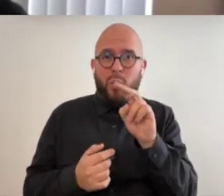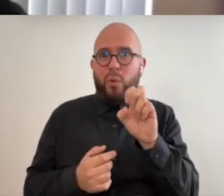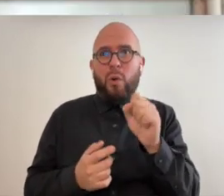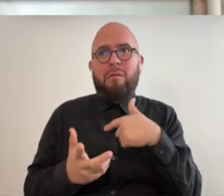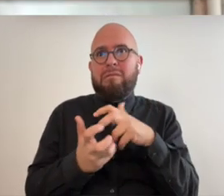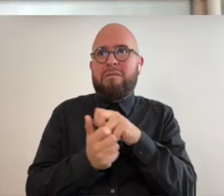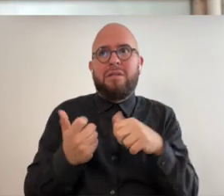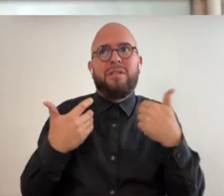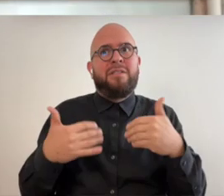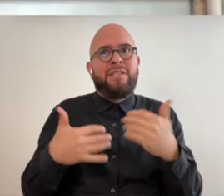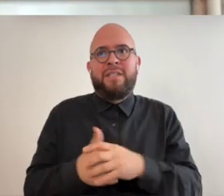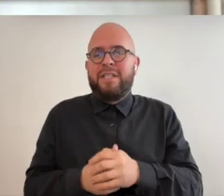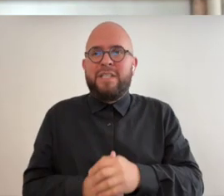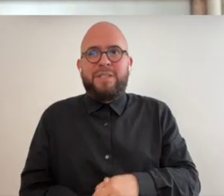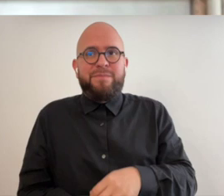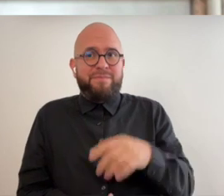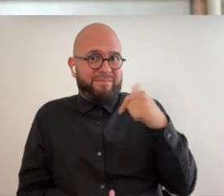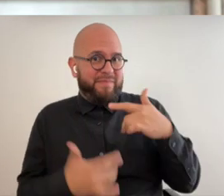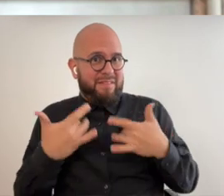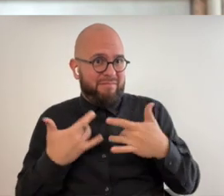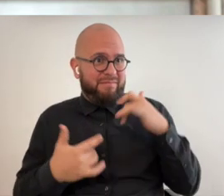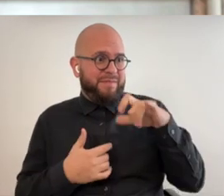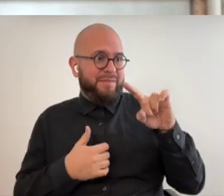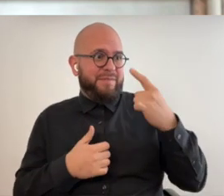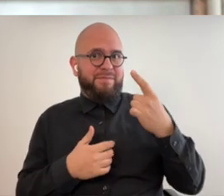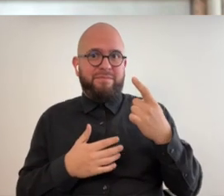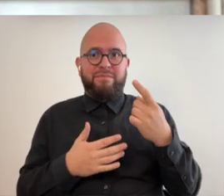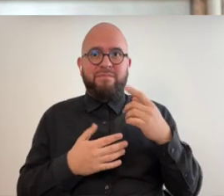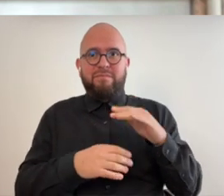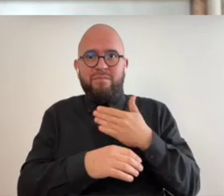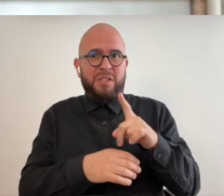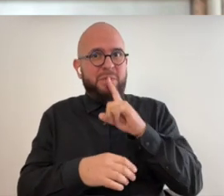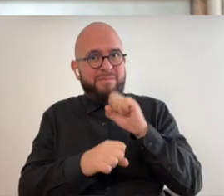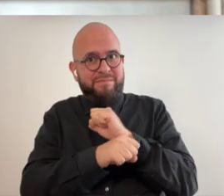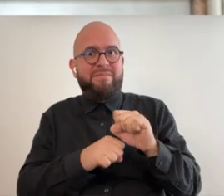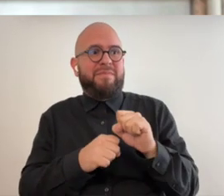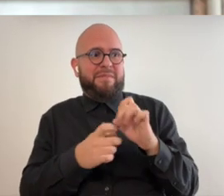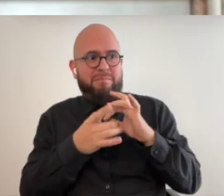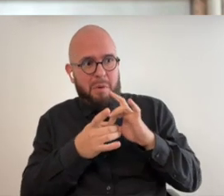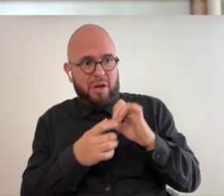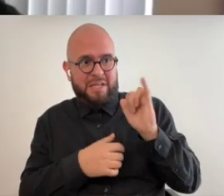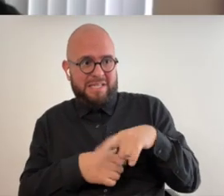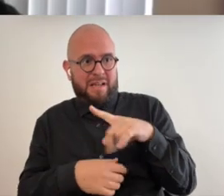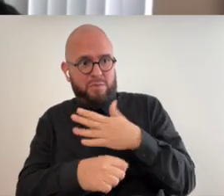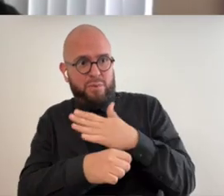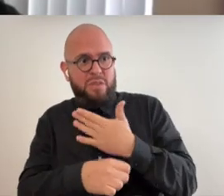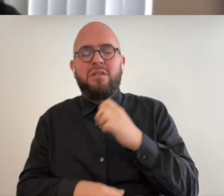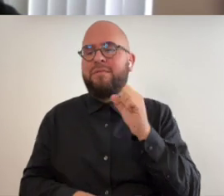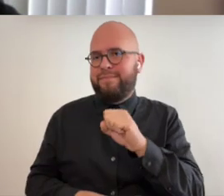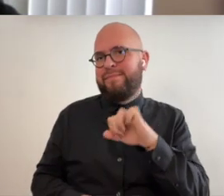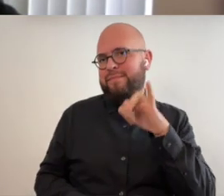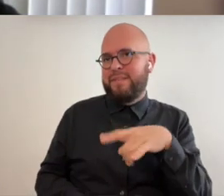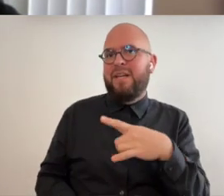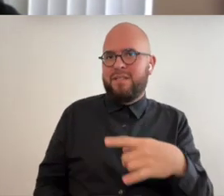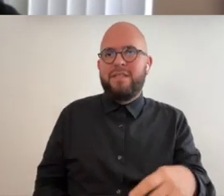uh well it's very exciting was that one of the first pieces of music that you really just bonded with it was and